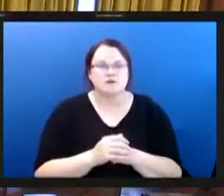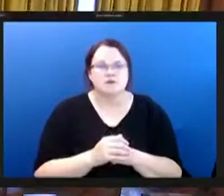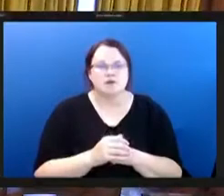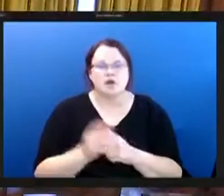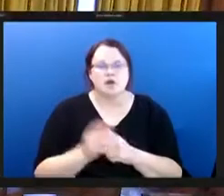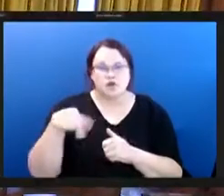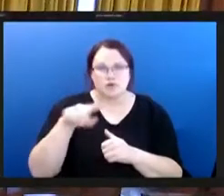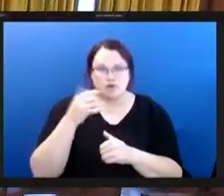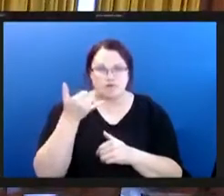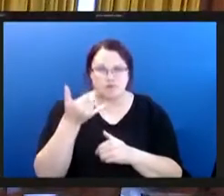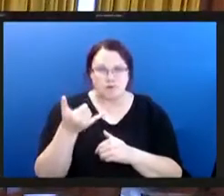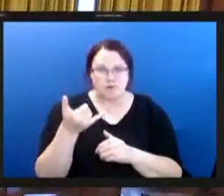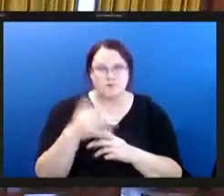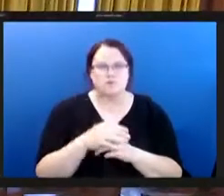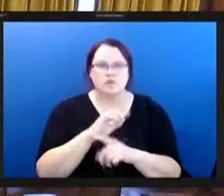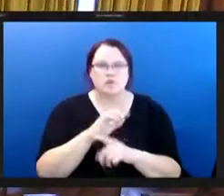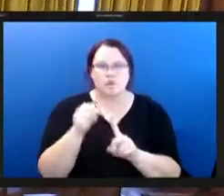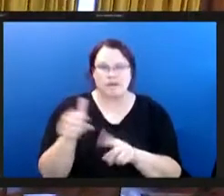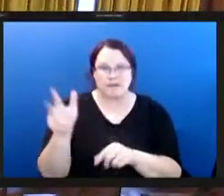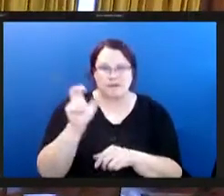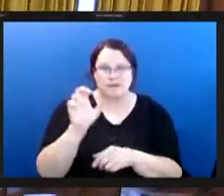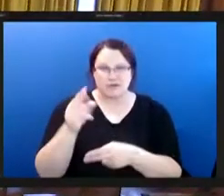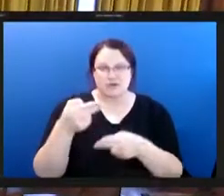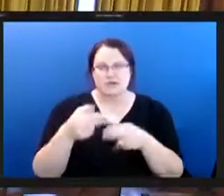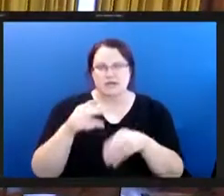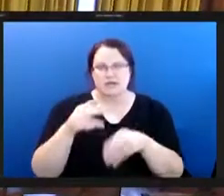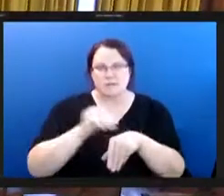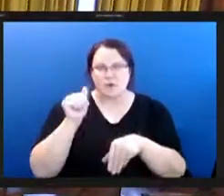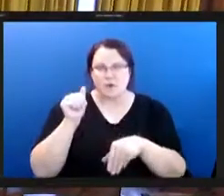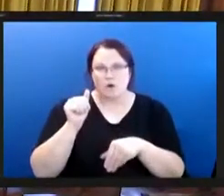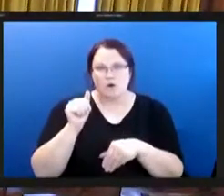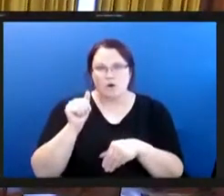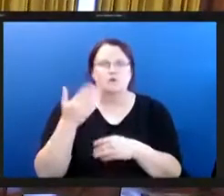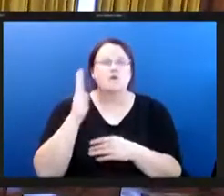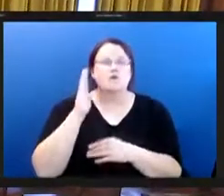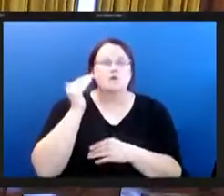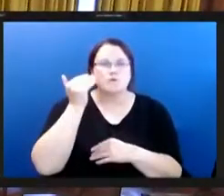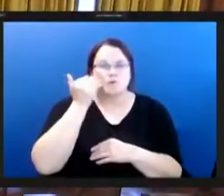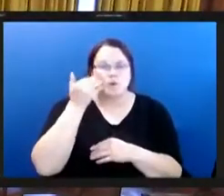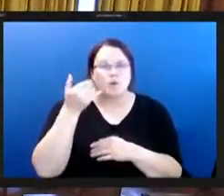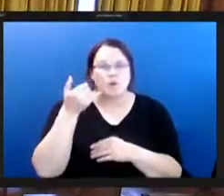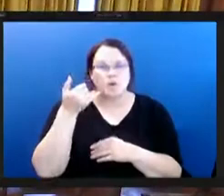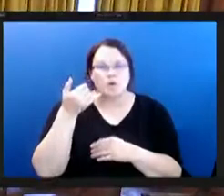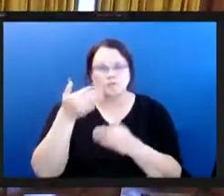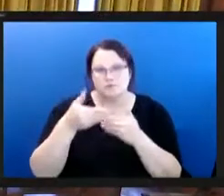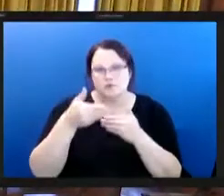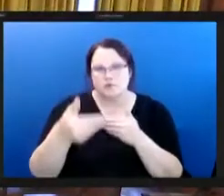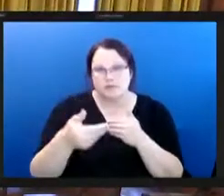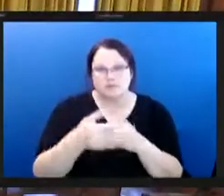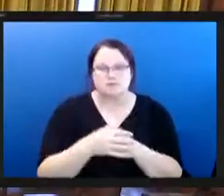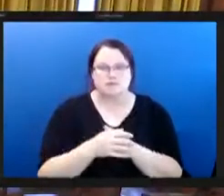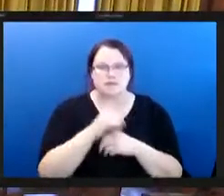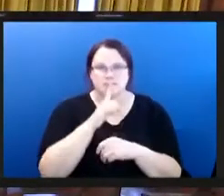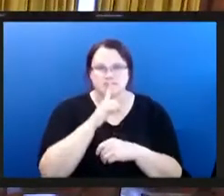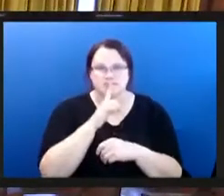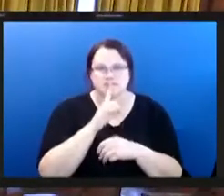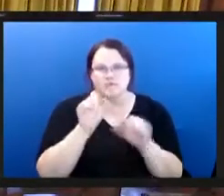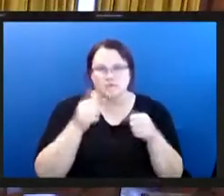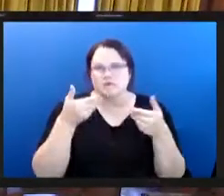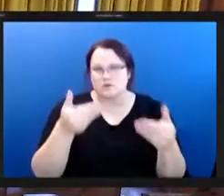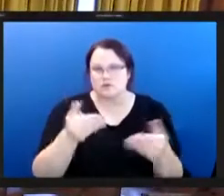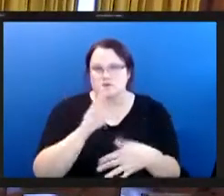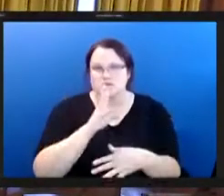so when you hear your name uh called you'll know you'll be up next and you'll know to unmute yourself um after we exhaust our